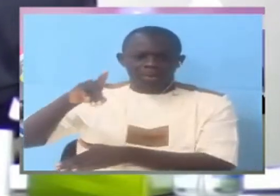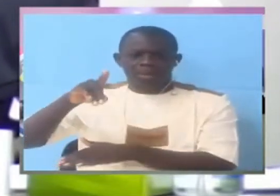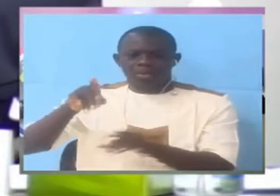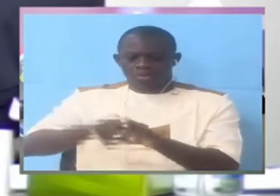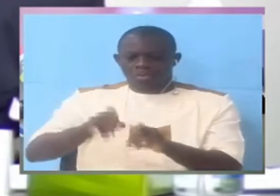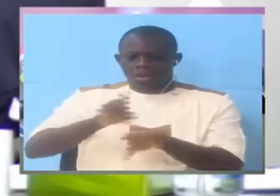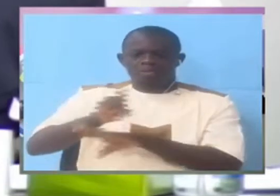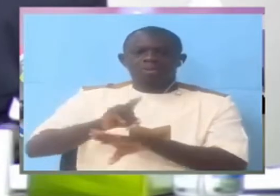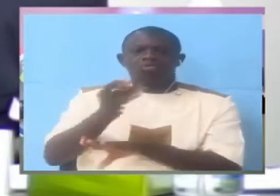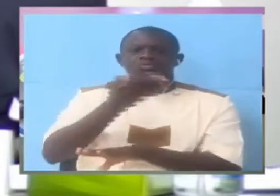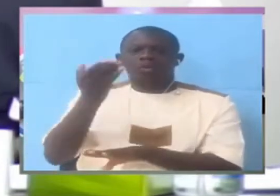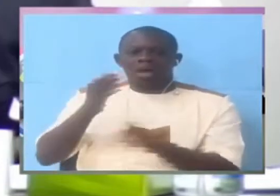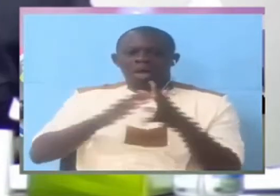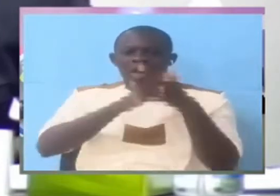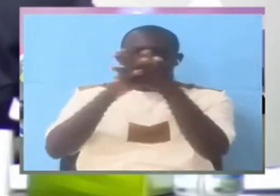American Embassy?